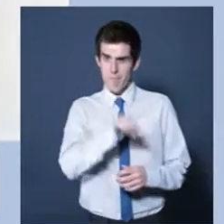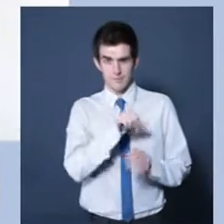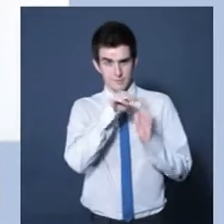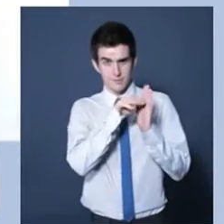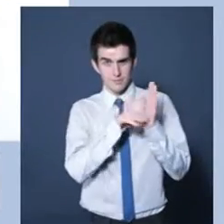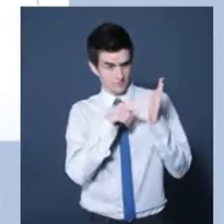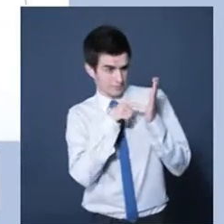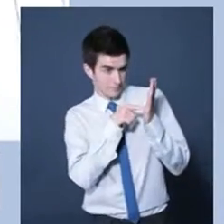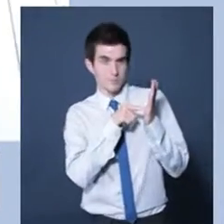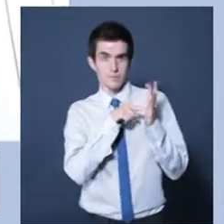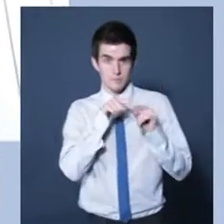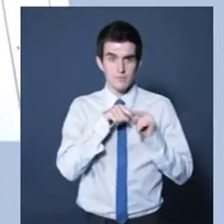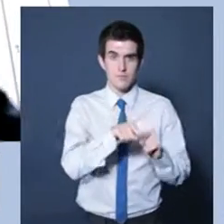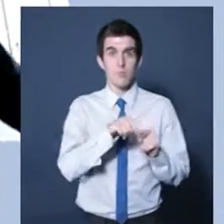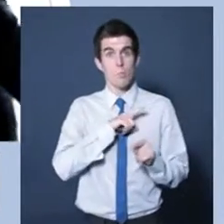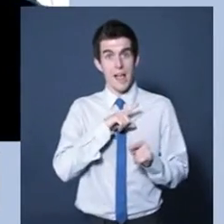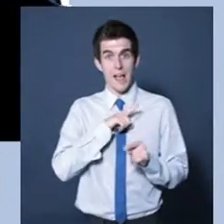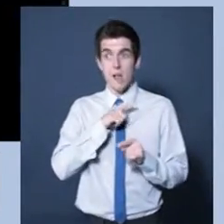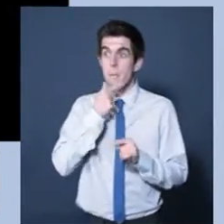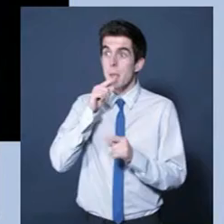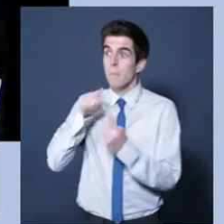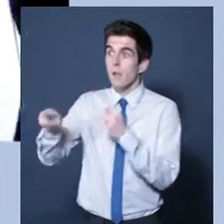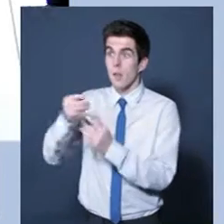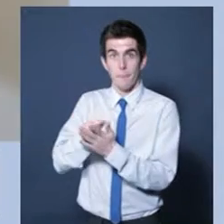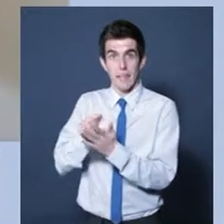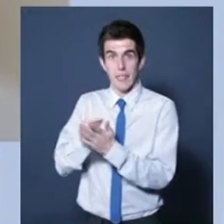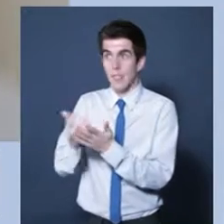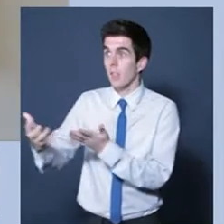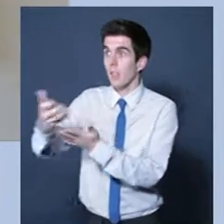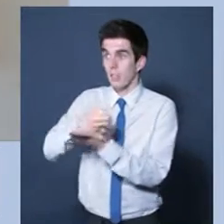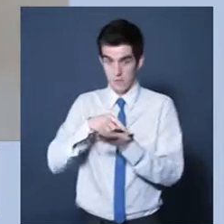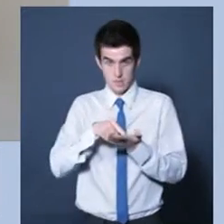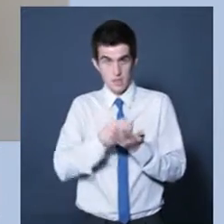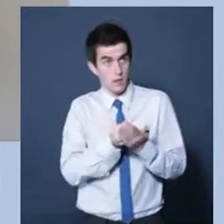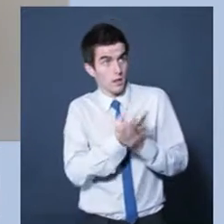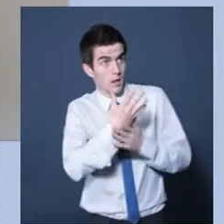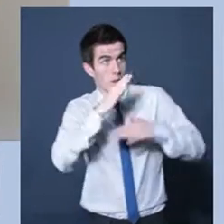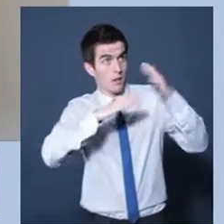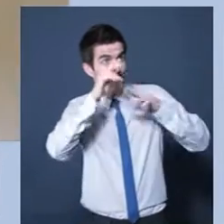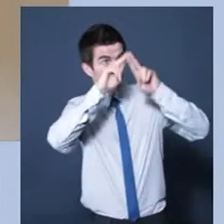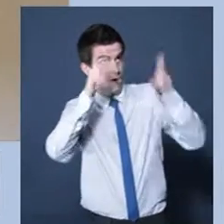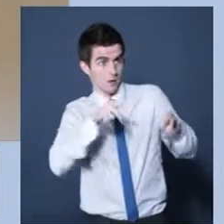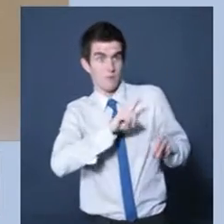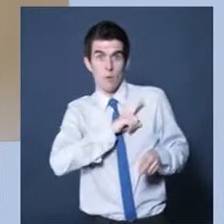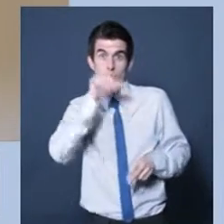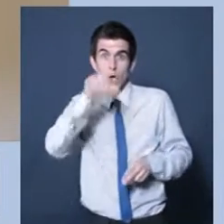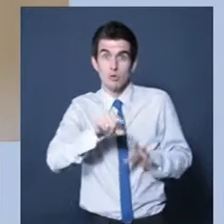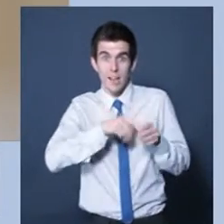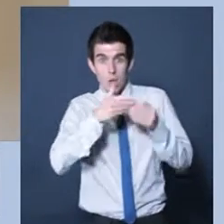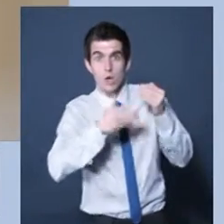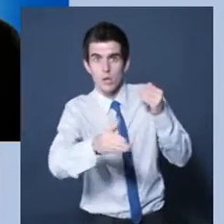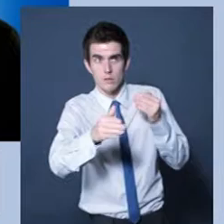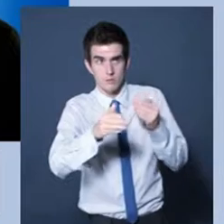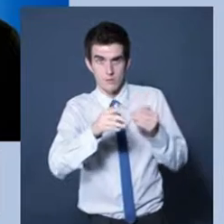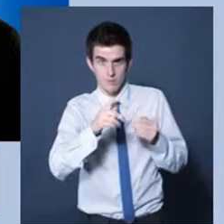Inescapably, you must have standards to work to, because in the end you're using other people's money to build a building that may